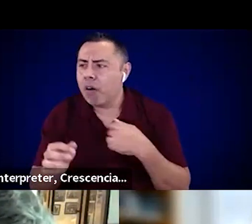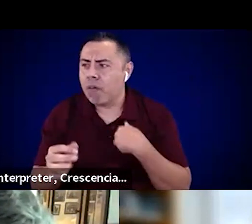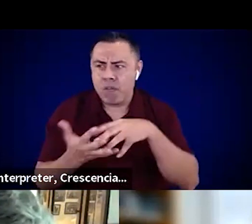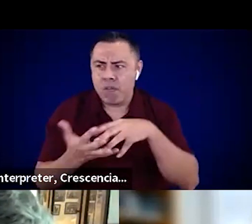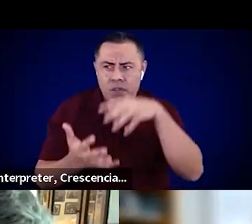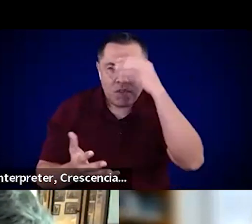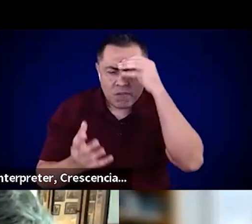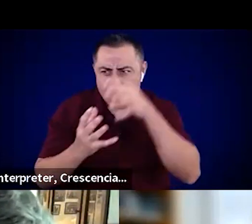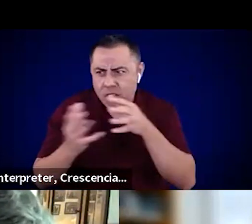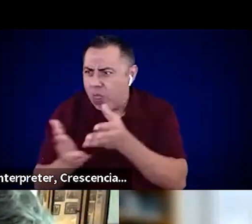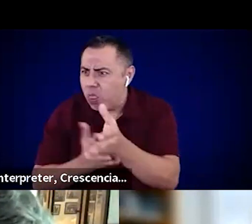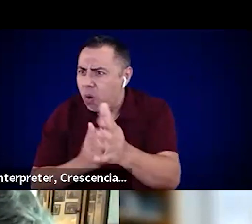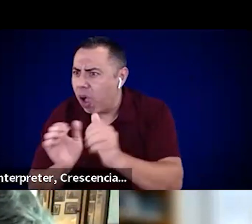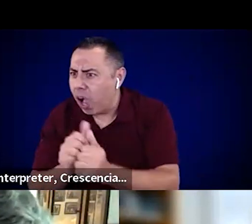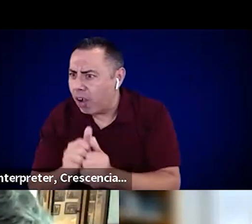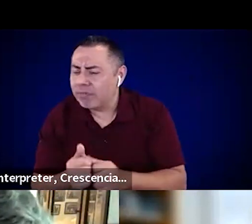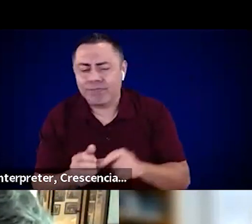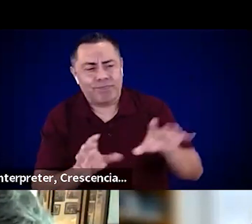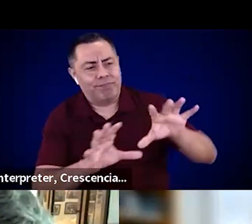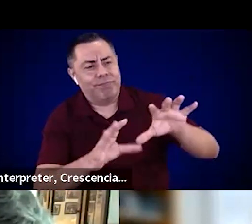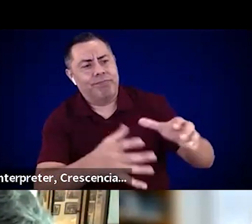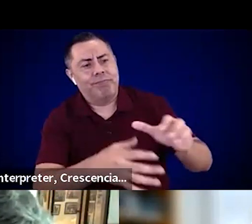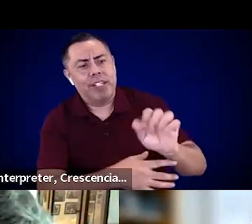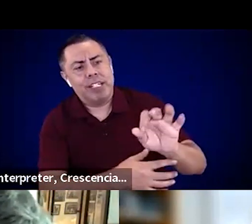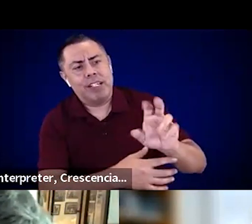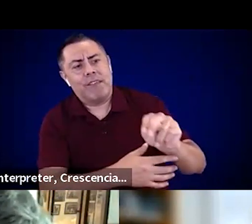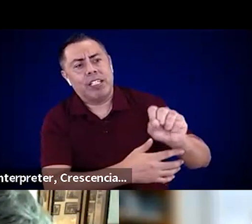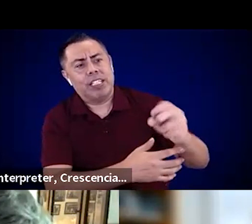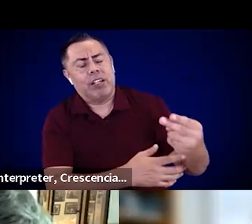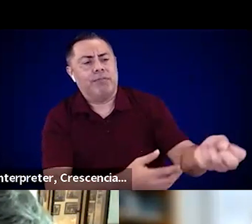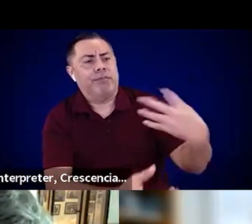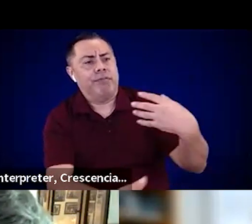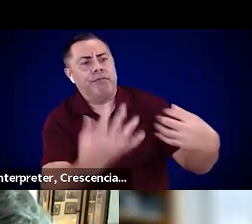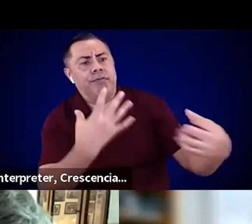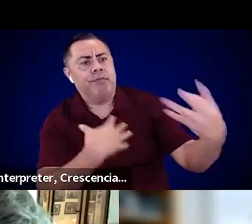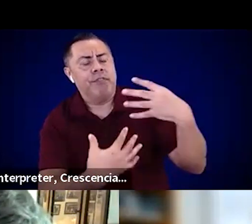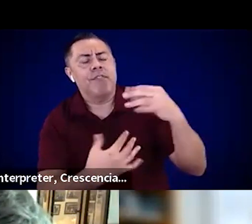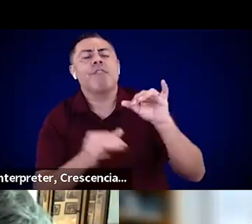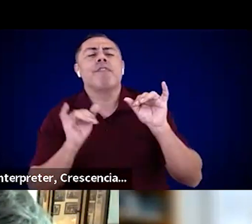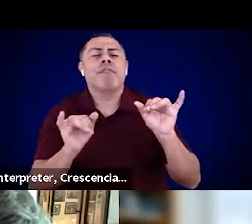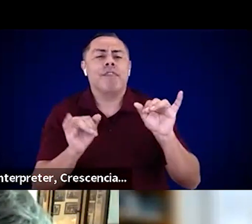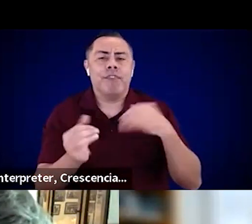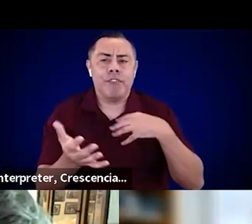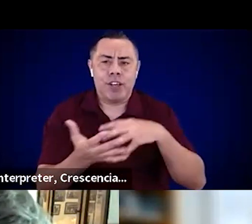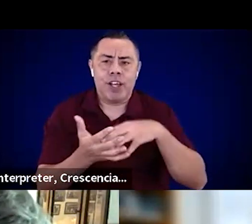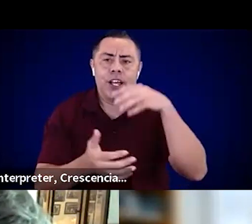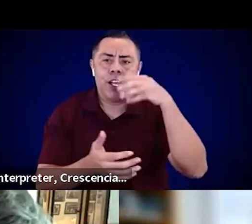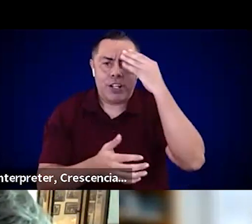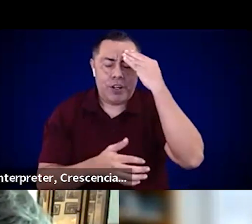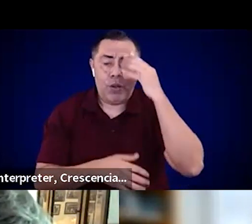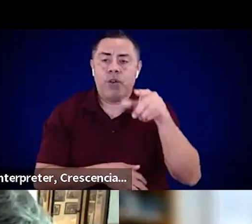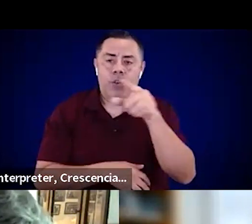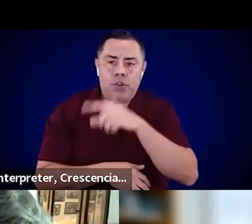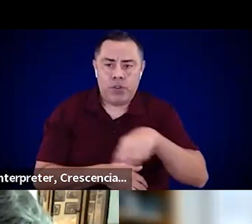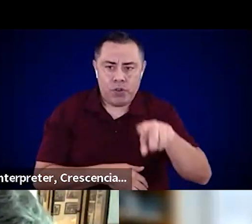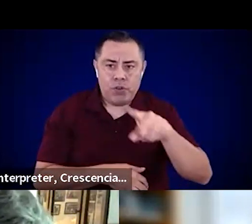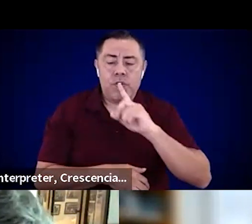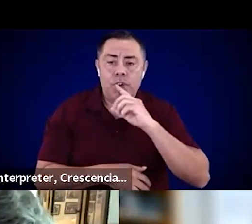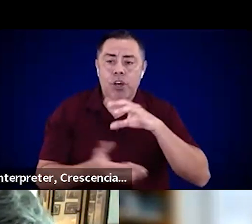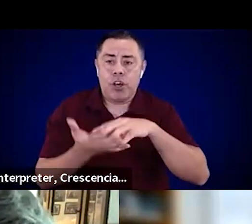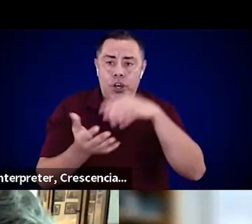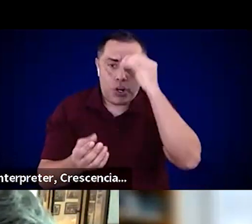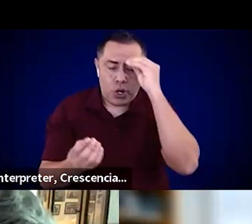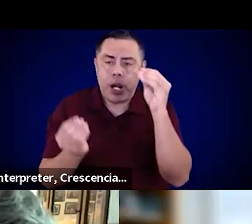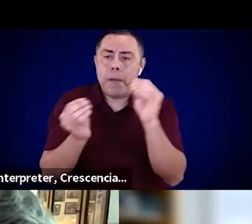I know that they're working with your AFM stakeholders, you're learning a lot. Your managers are getting a better view